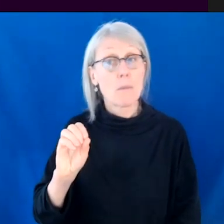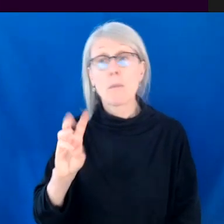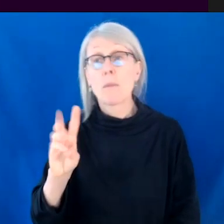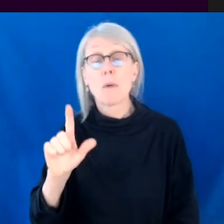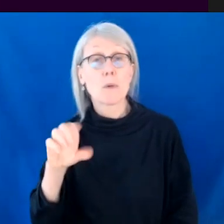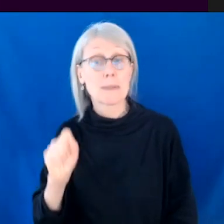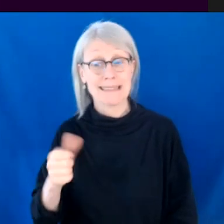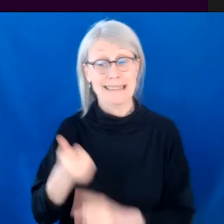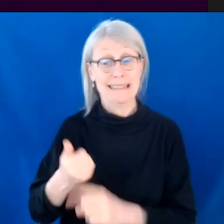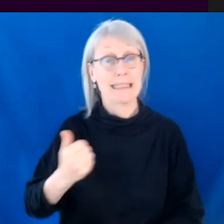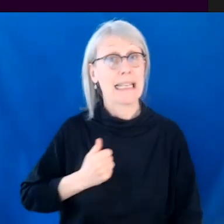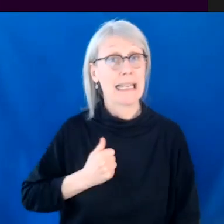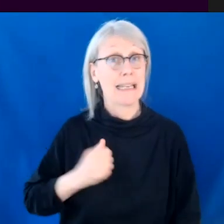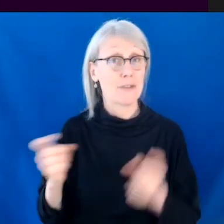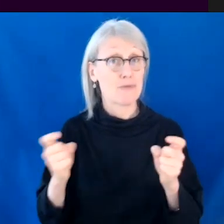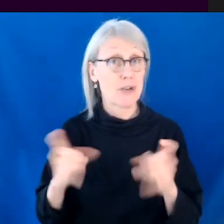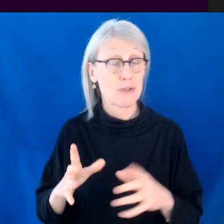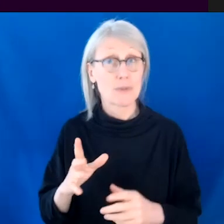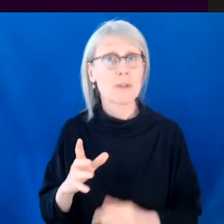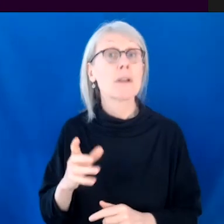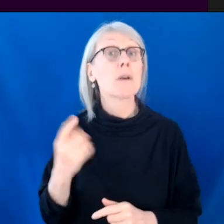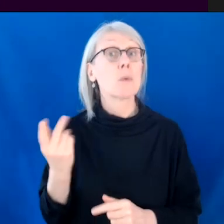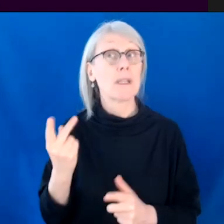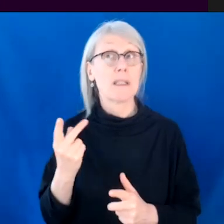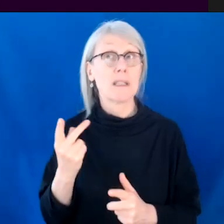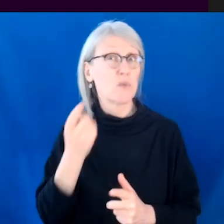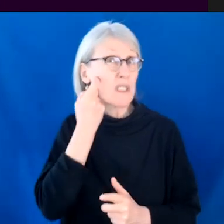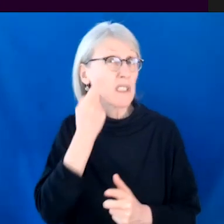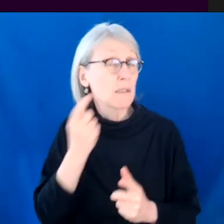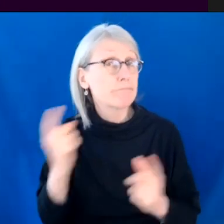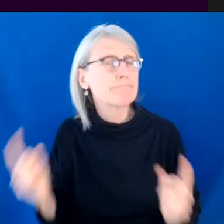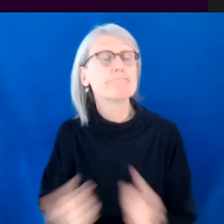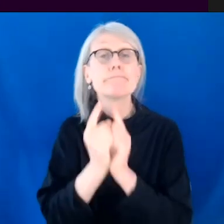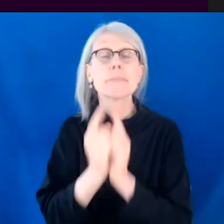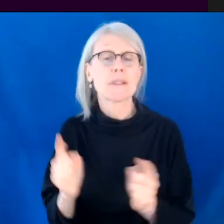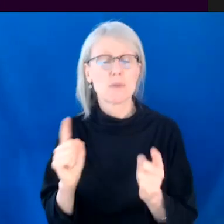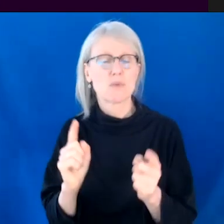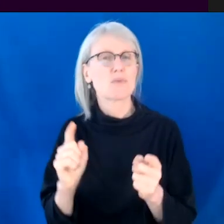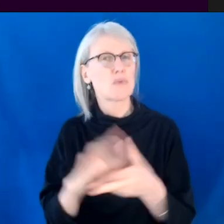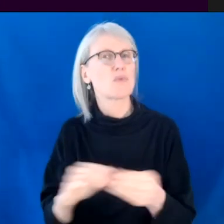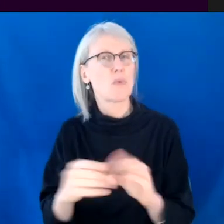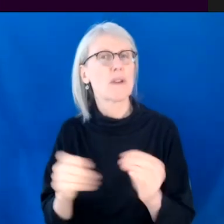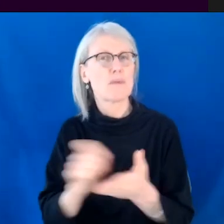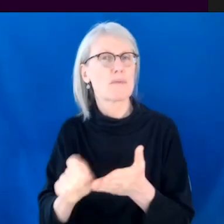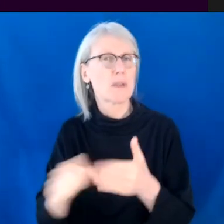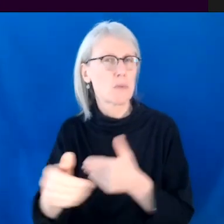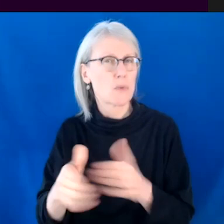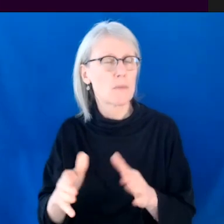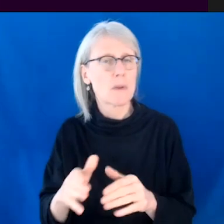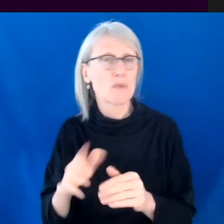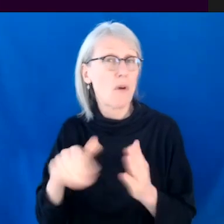recently in a story room with, um, and so, which we were just kind of all working together as writers, but it would be really